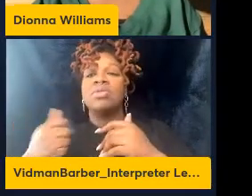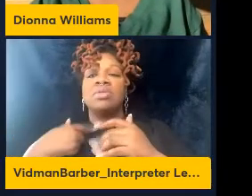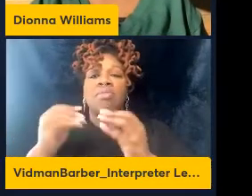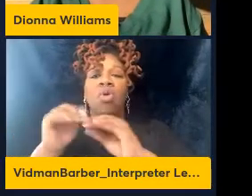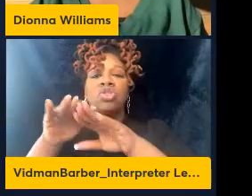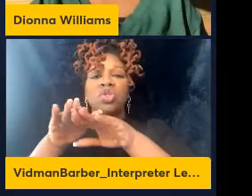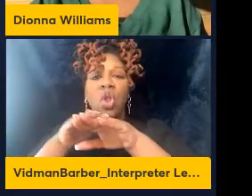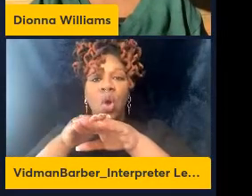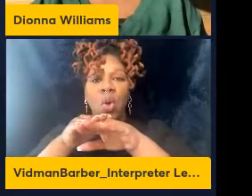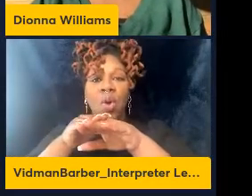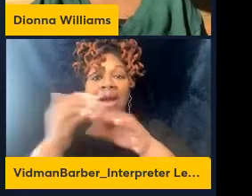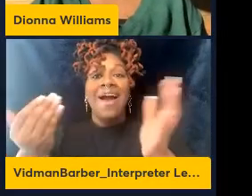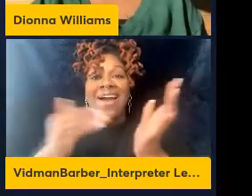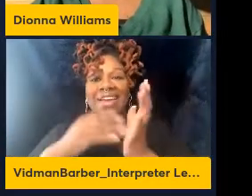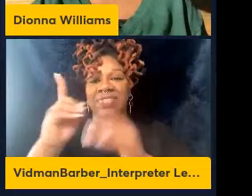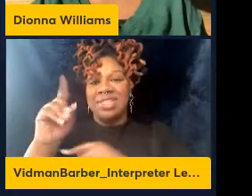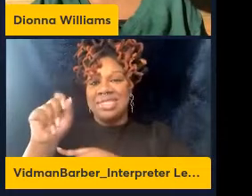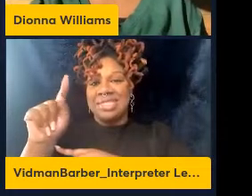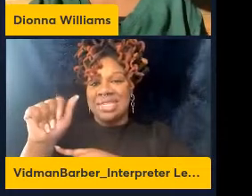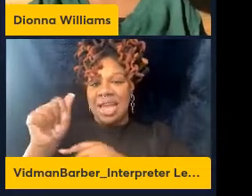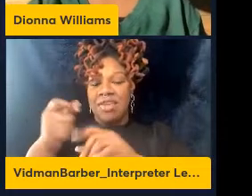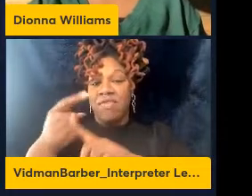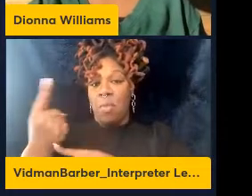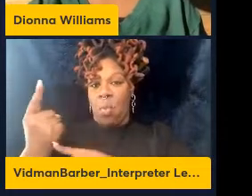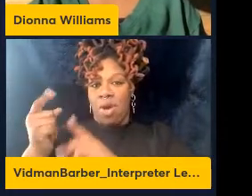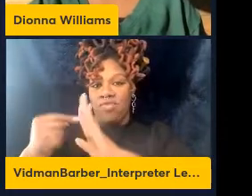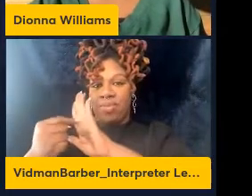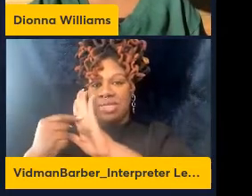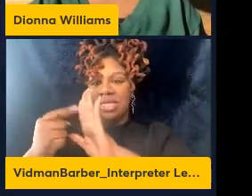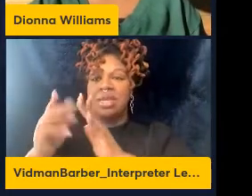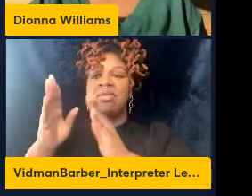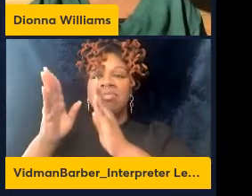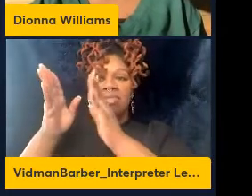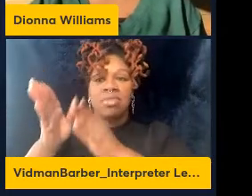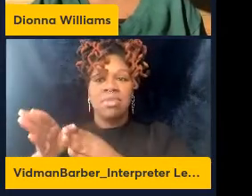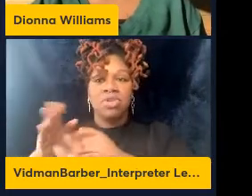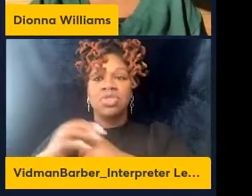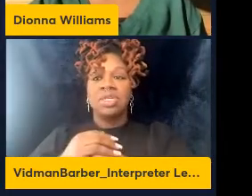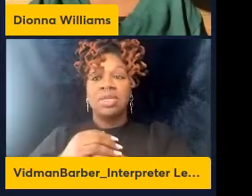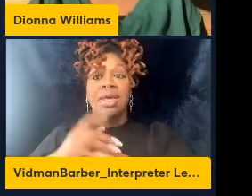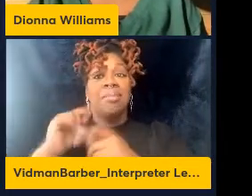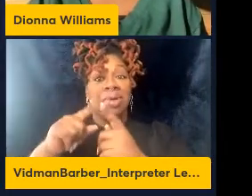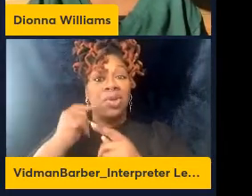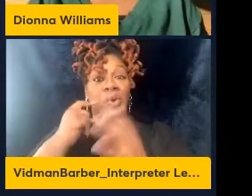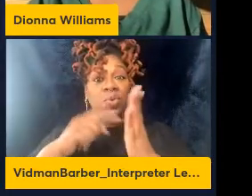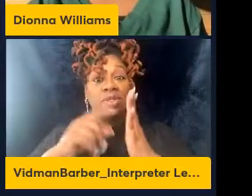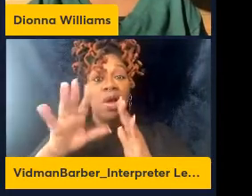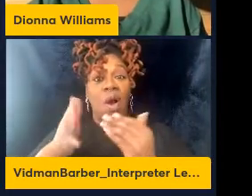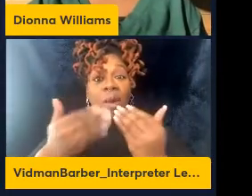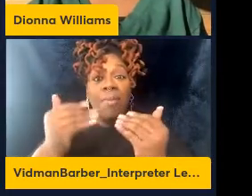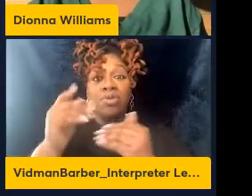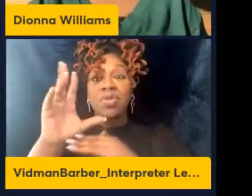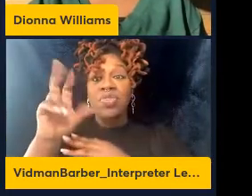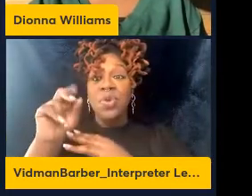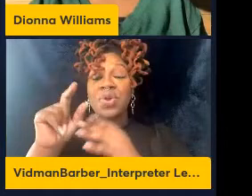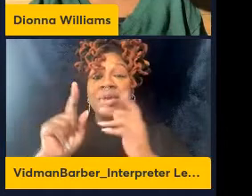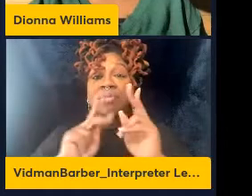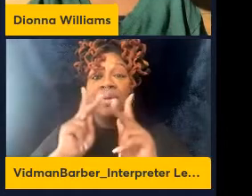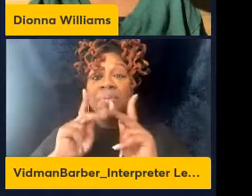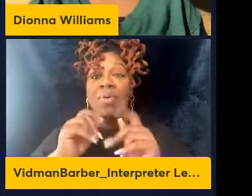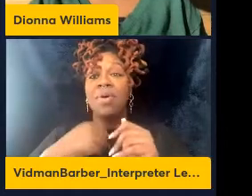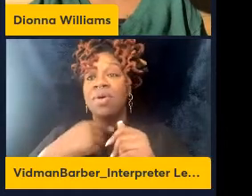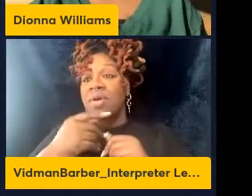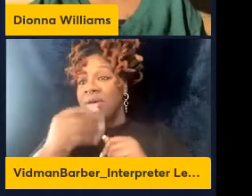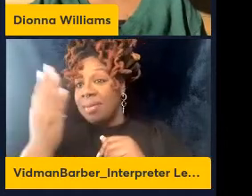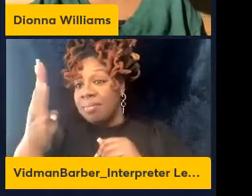This is again data from one representative individual, but you can see looking at almost 30 people, the 14-16 monocytes in